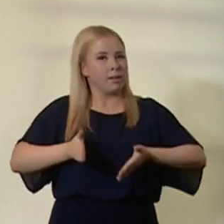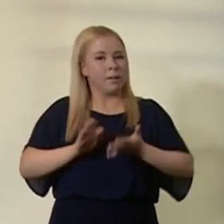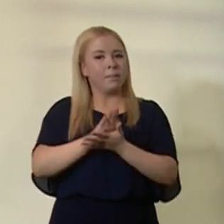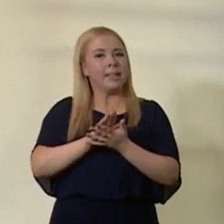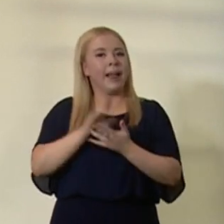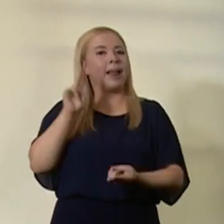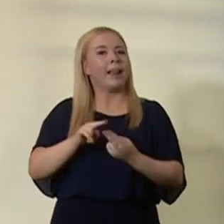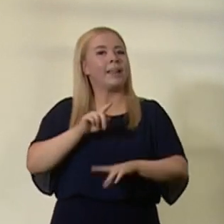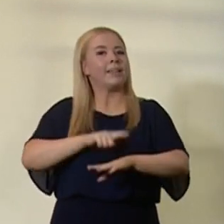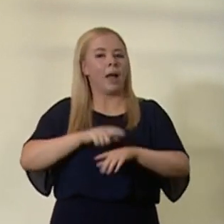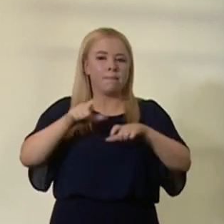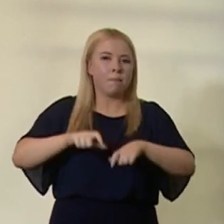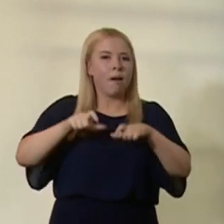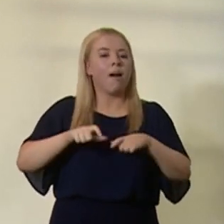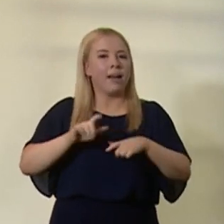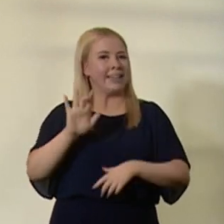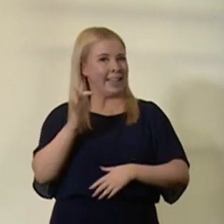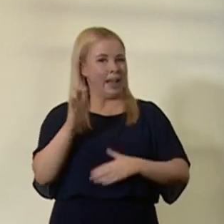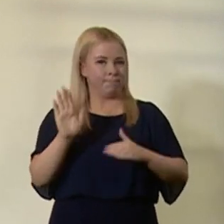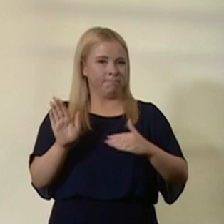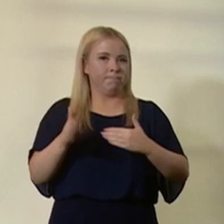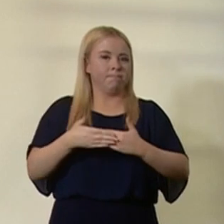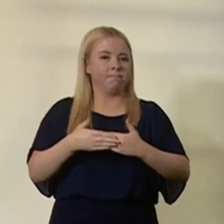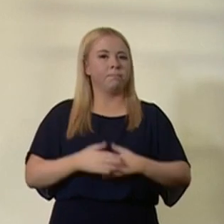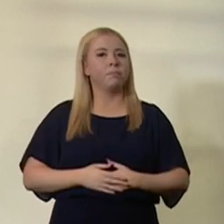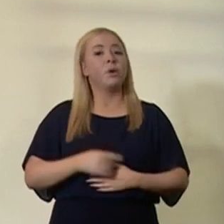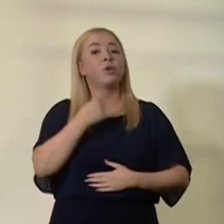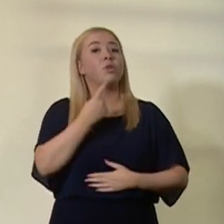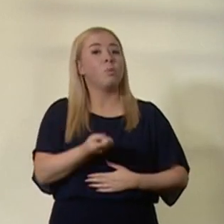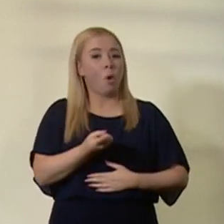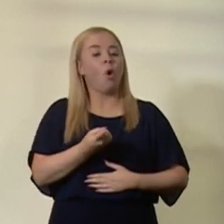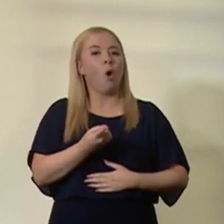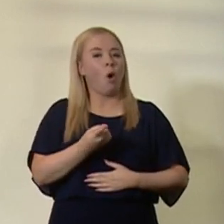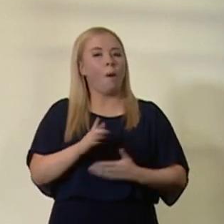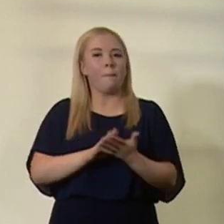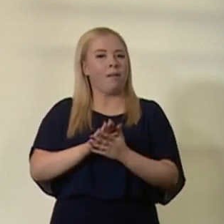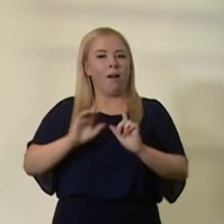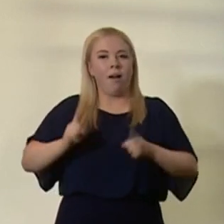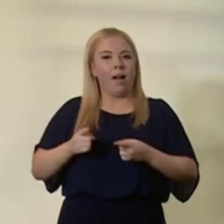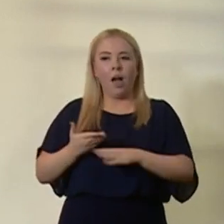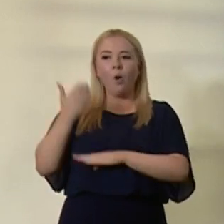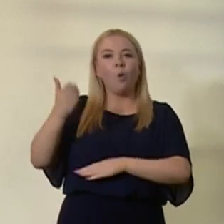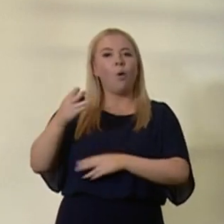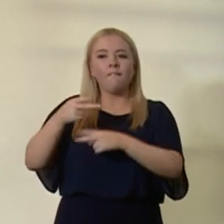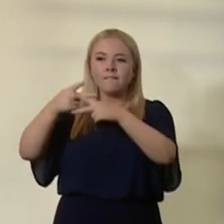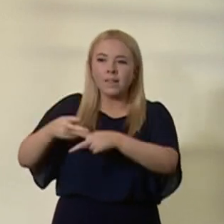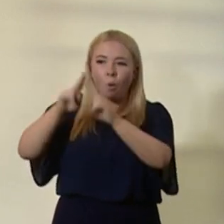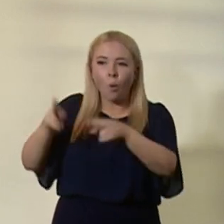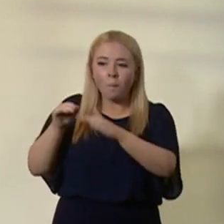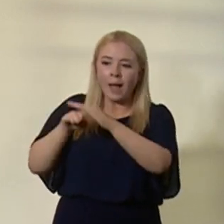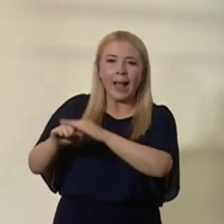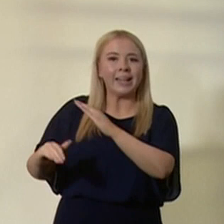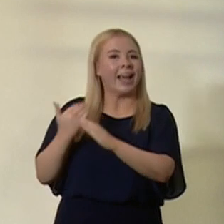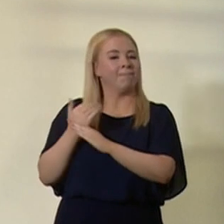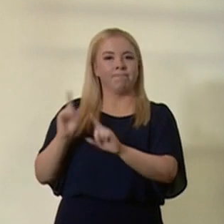spend there. And from tomorrow, we are all being asked not to visit each other's homes. Because we know that this is often